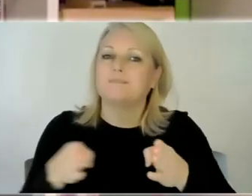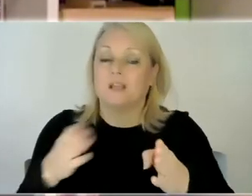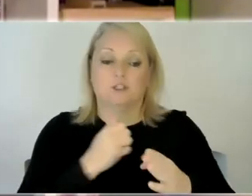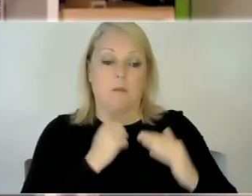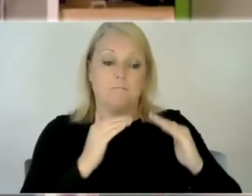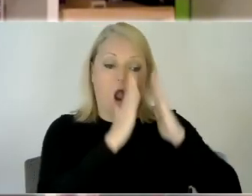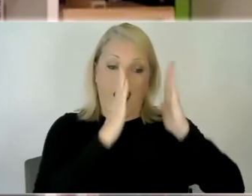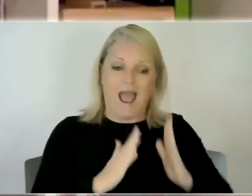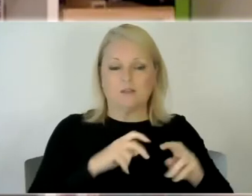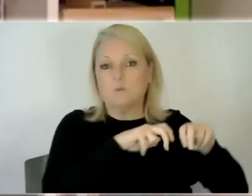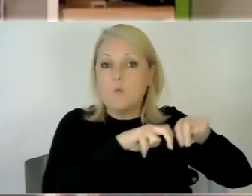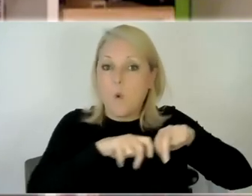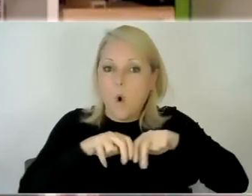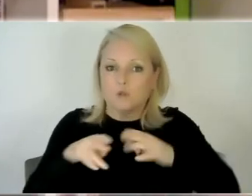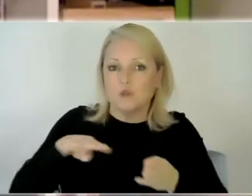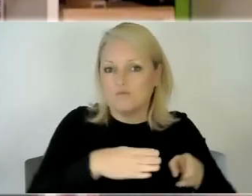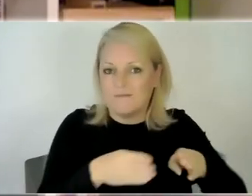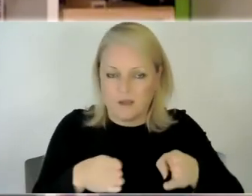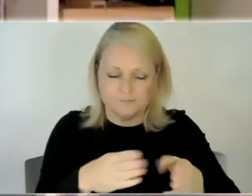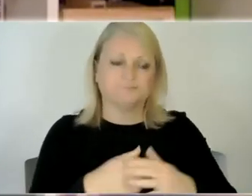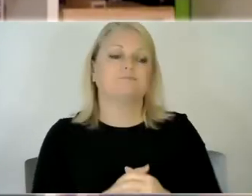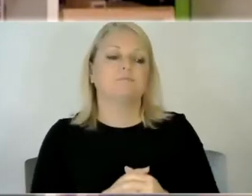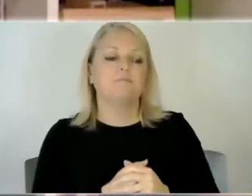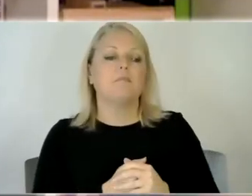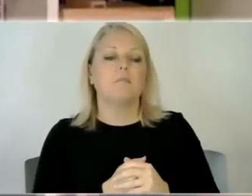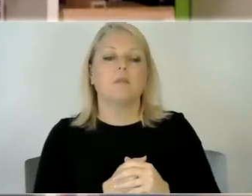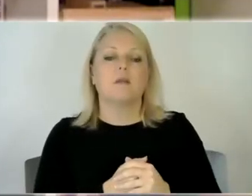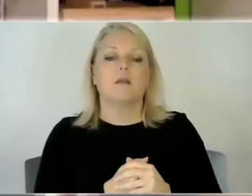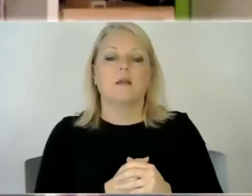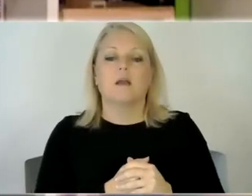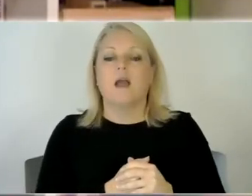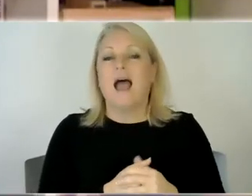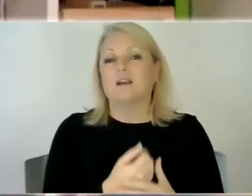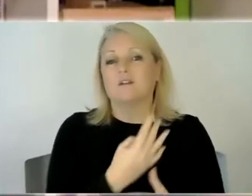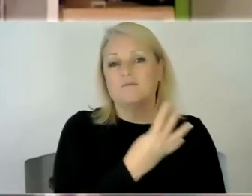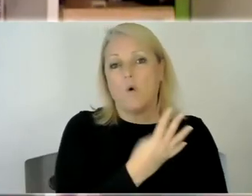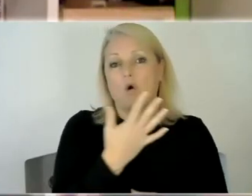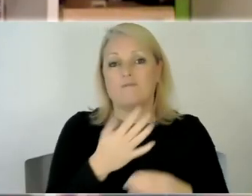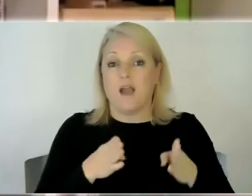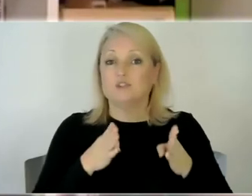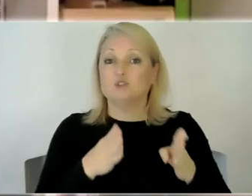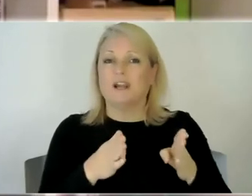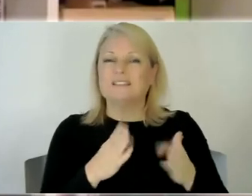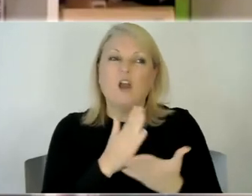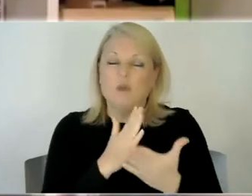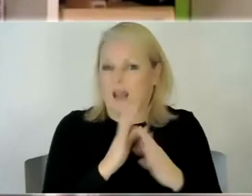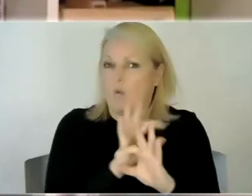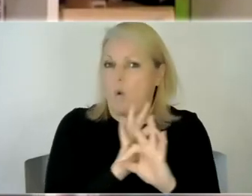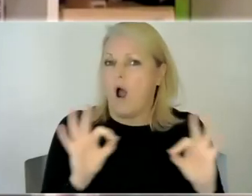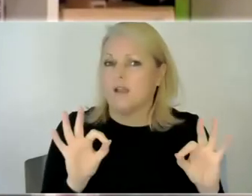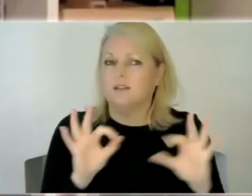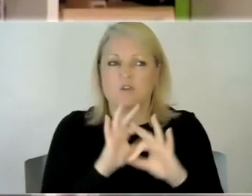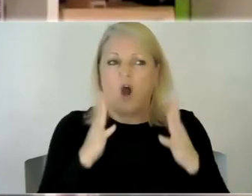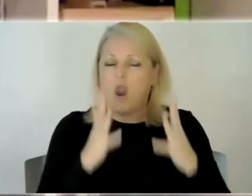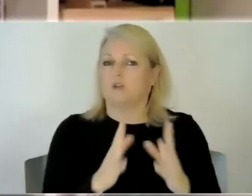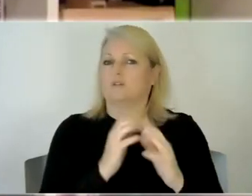river and we go and just getting through those four or five streets which are pretty quiet to be honest there's not much traffic